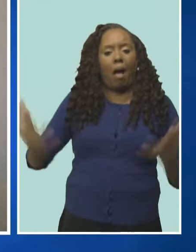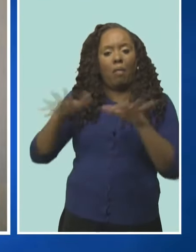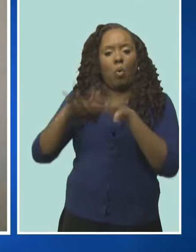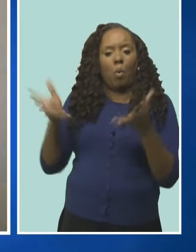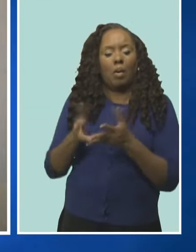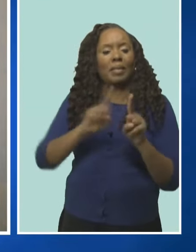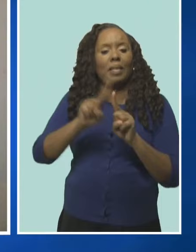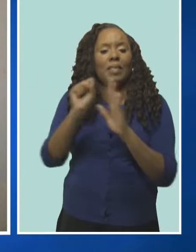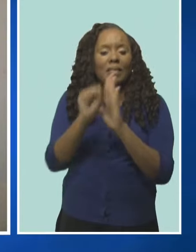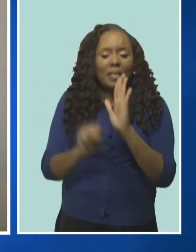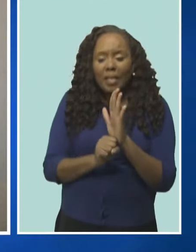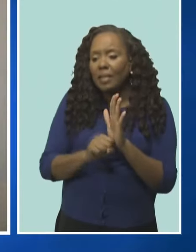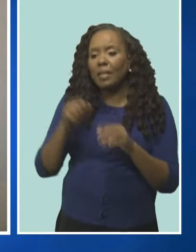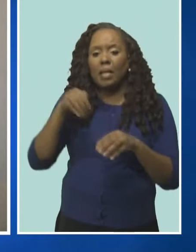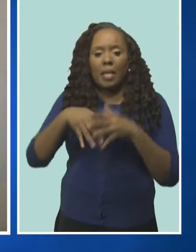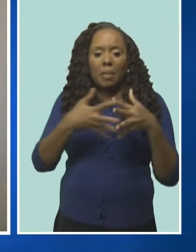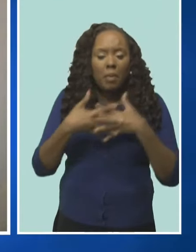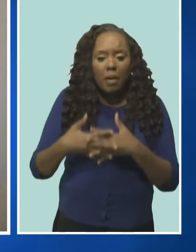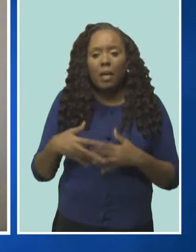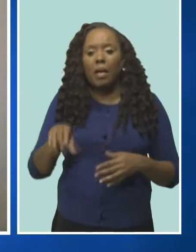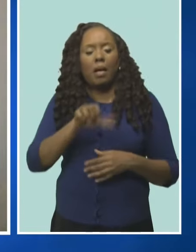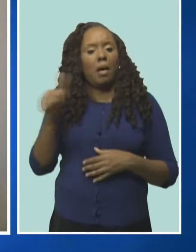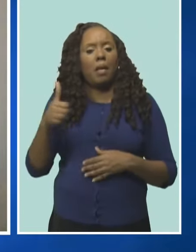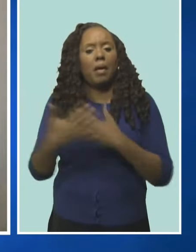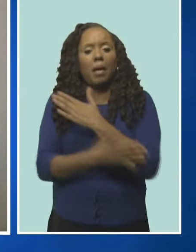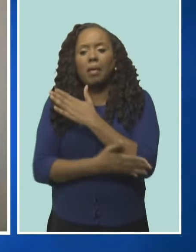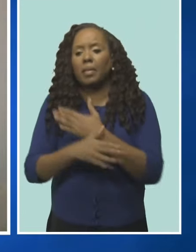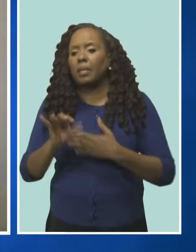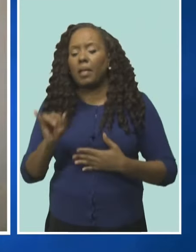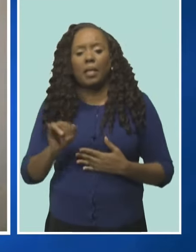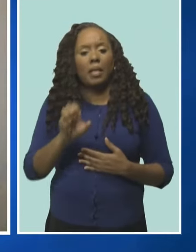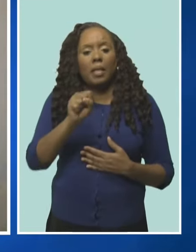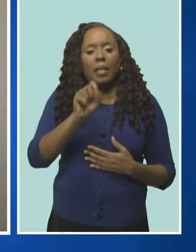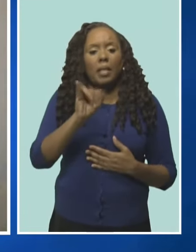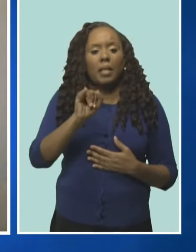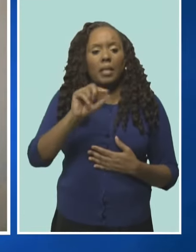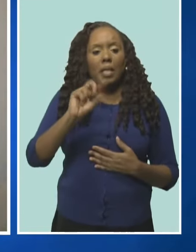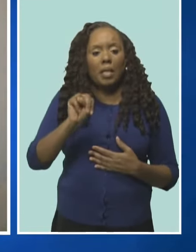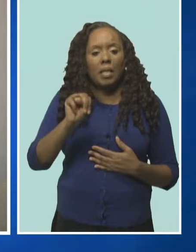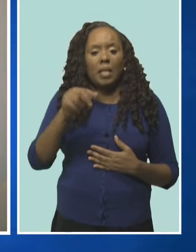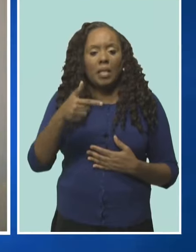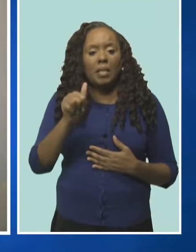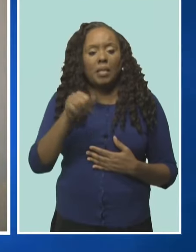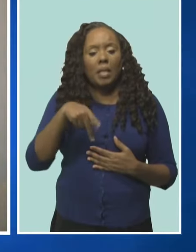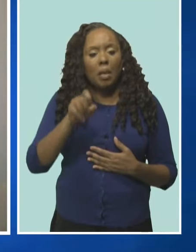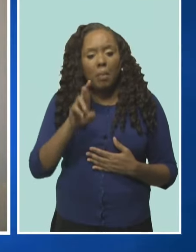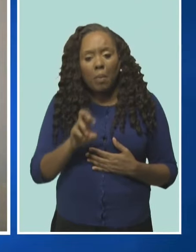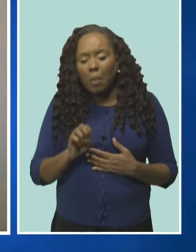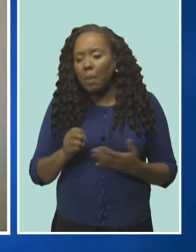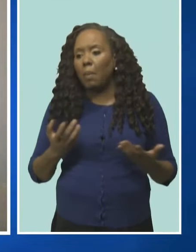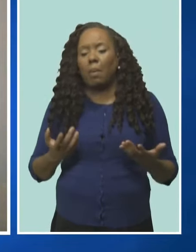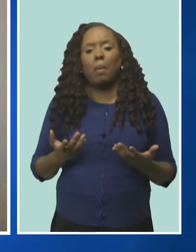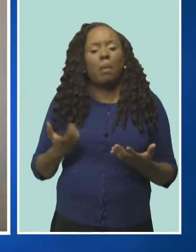U.S., Croatia, Singapore, the 25% rebate that we are looking forward to is quite